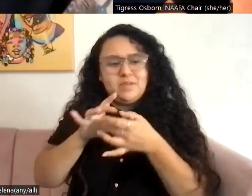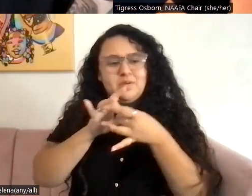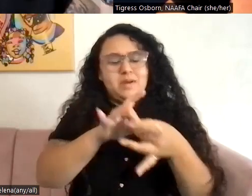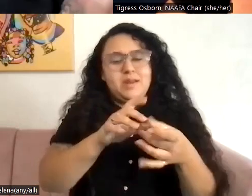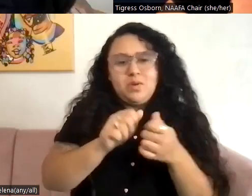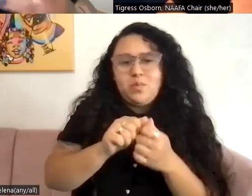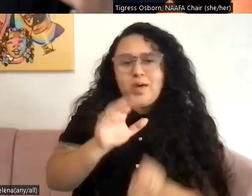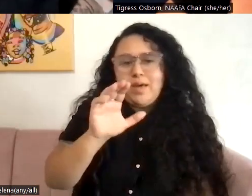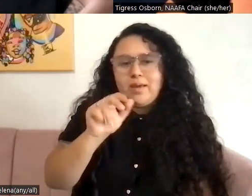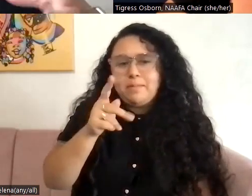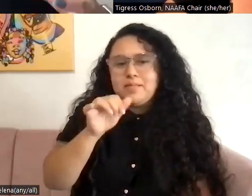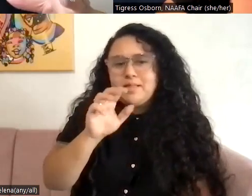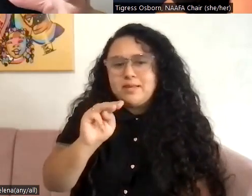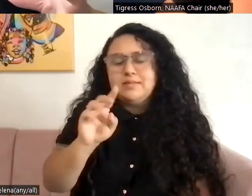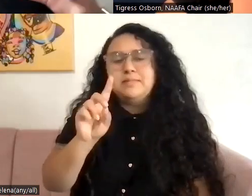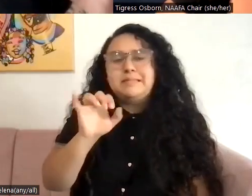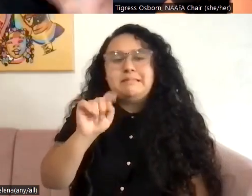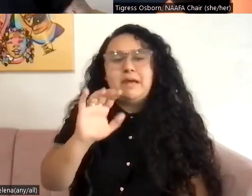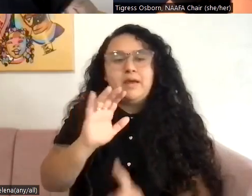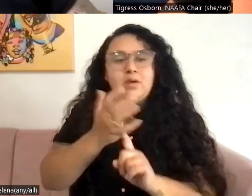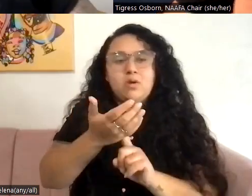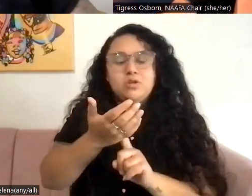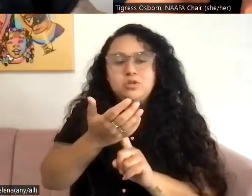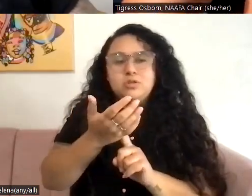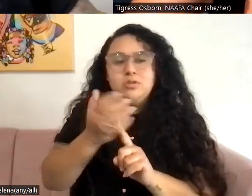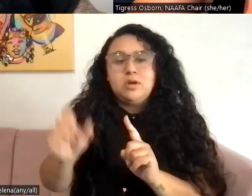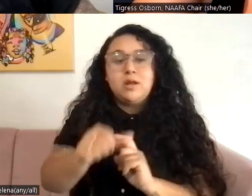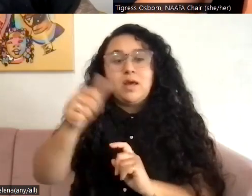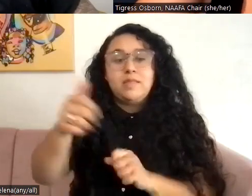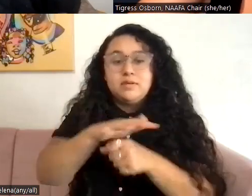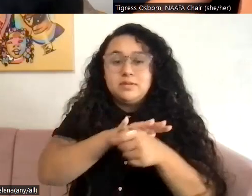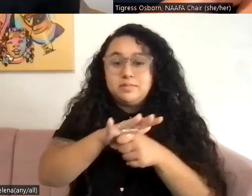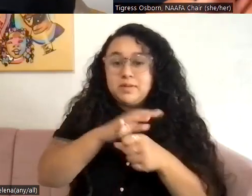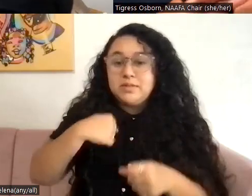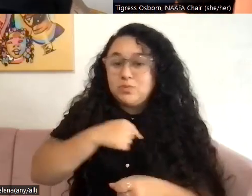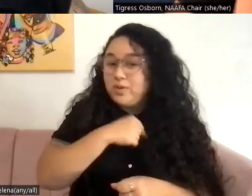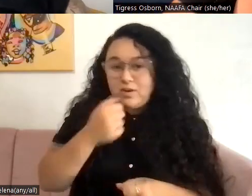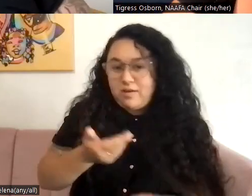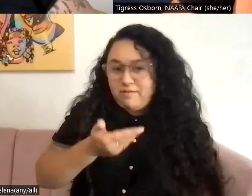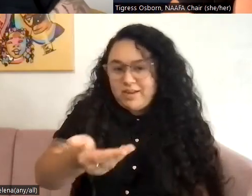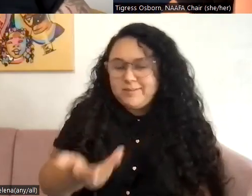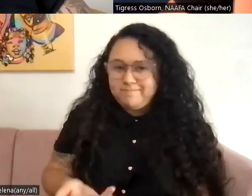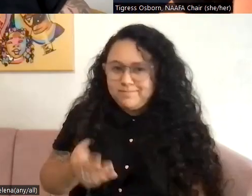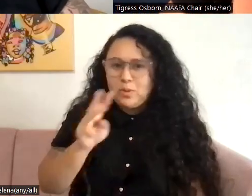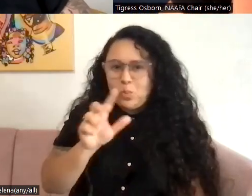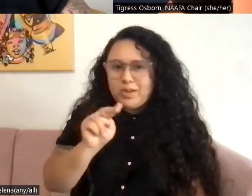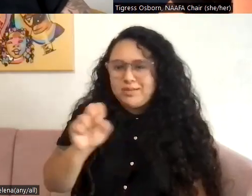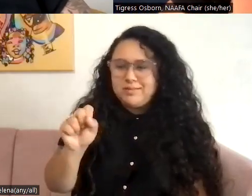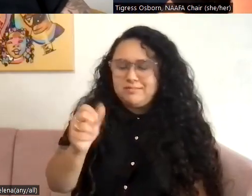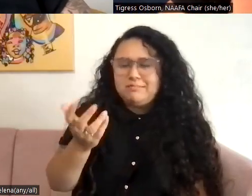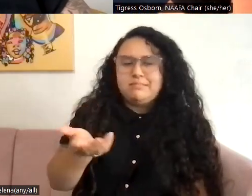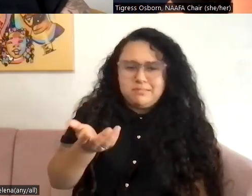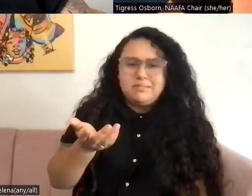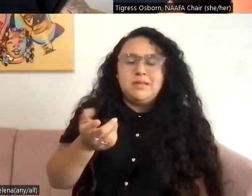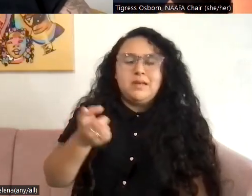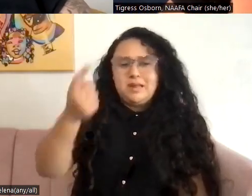and diet culture and like how there is yet another space where we are not invited. Um, and I thought that